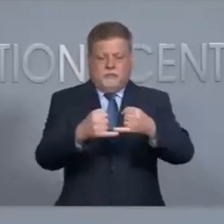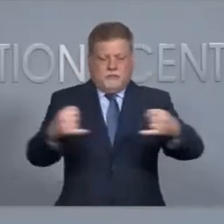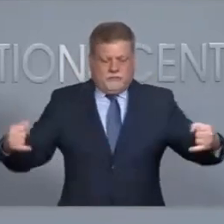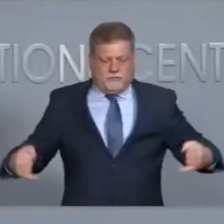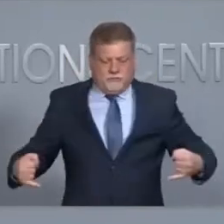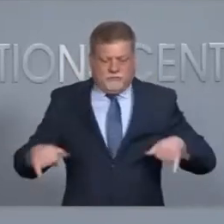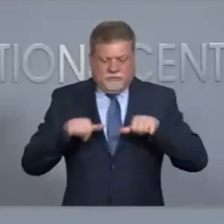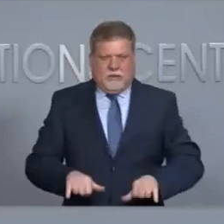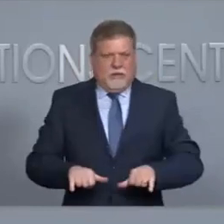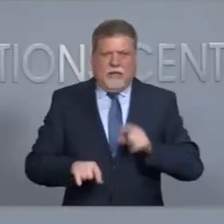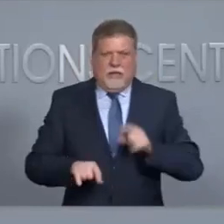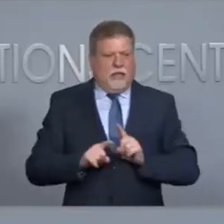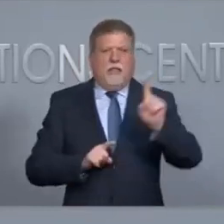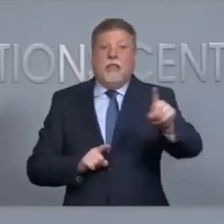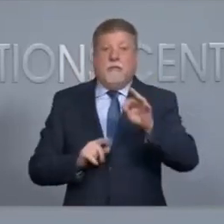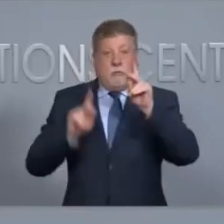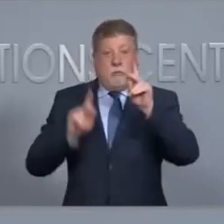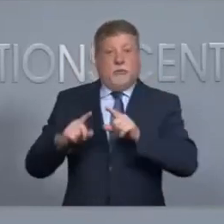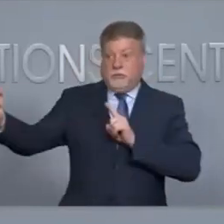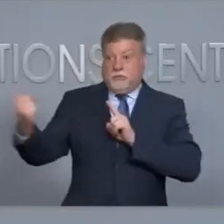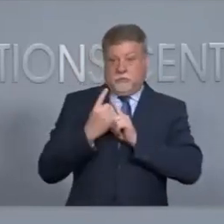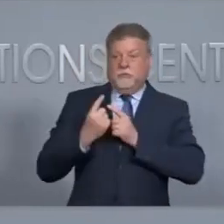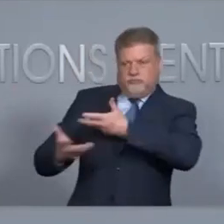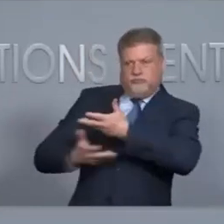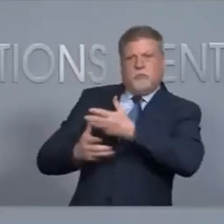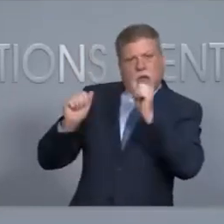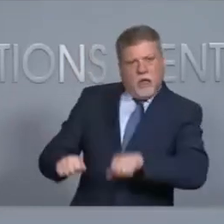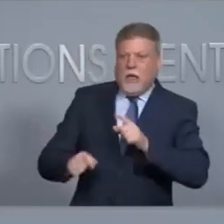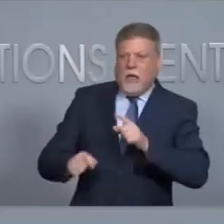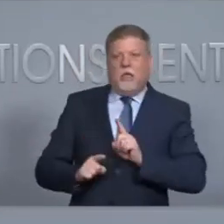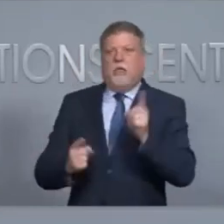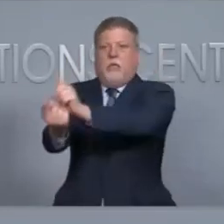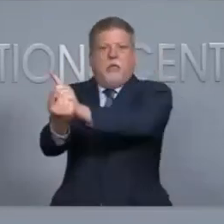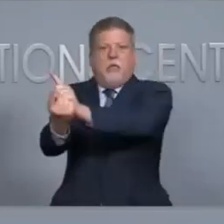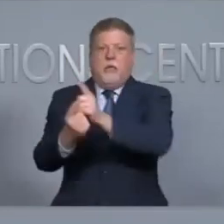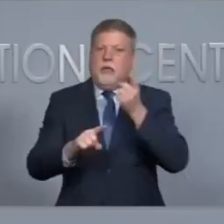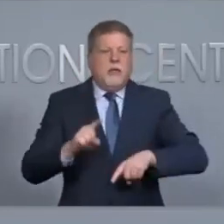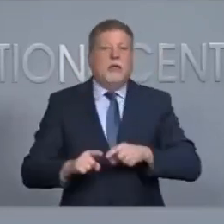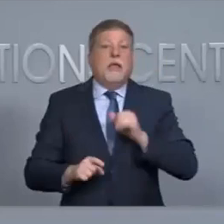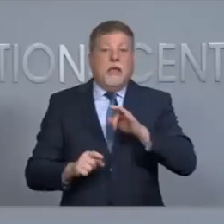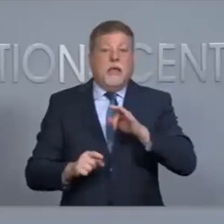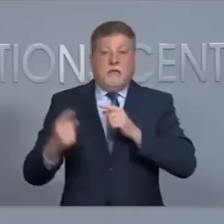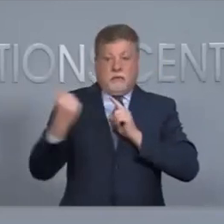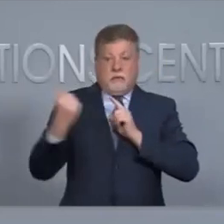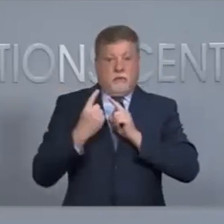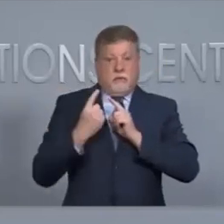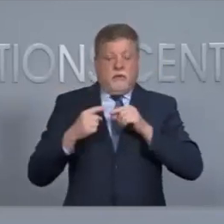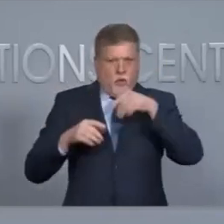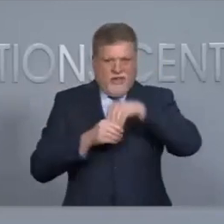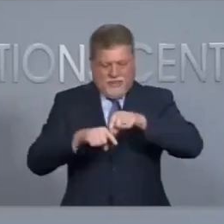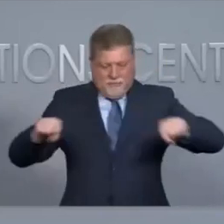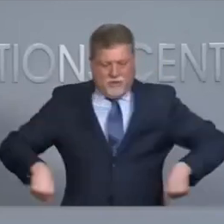someone coming into the voting enclosure, the only folks allowed in the voting enclosure are those who are election officials,